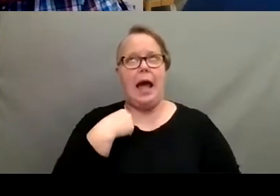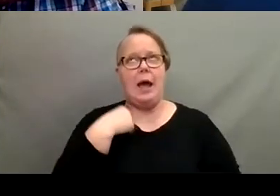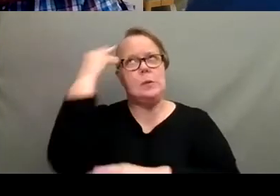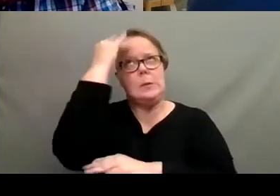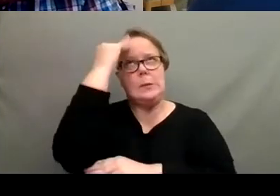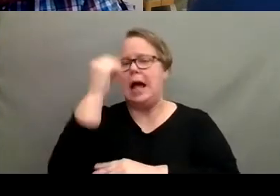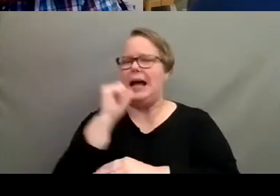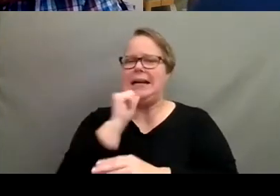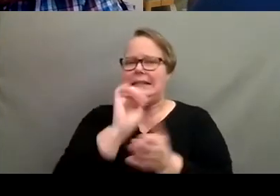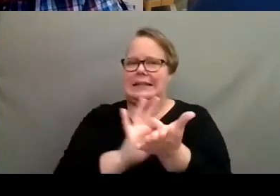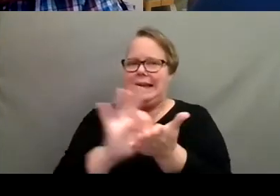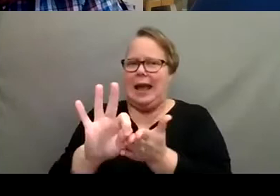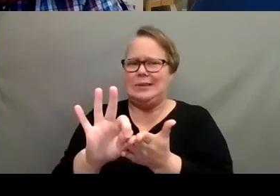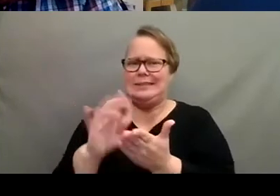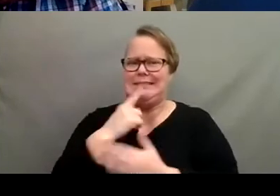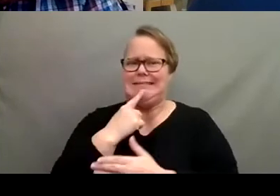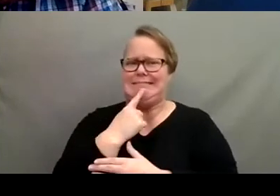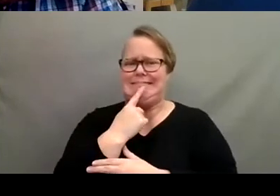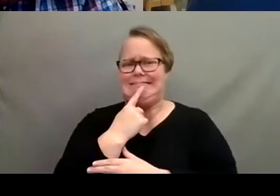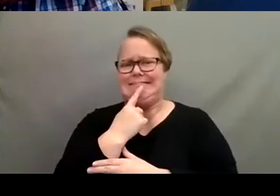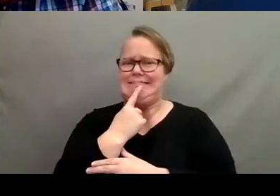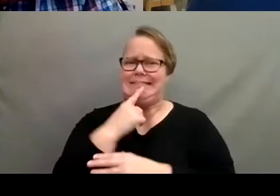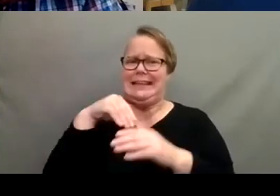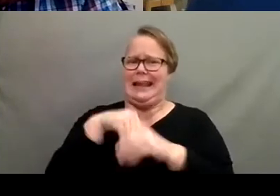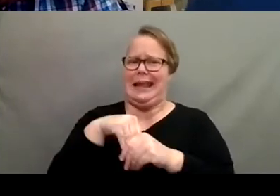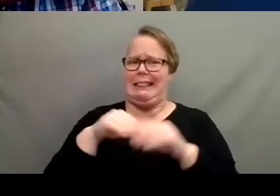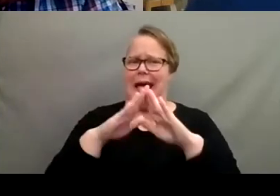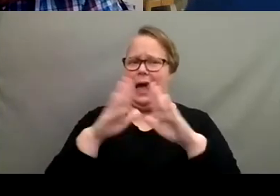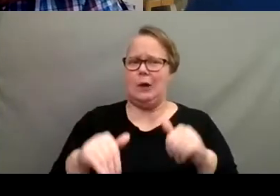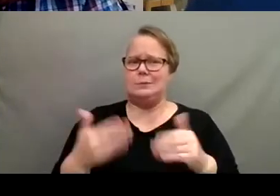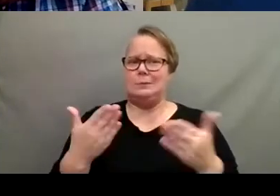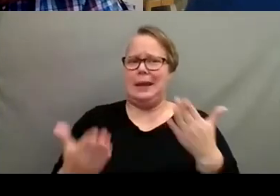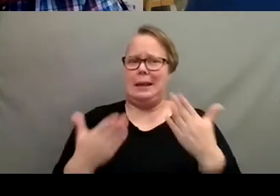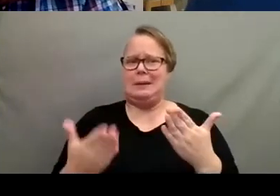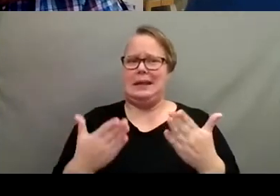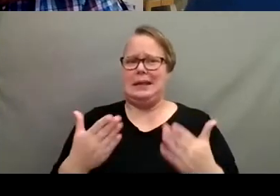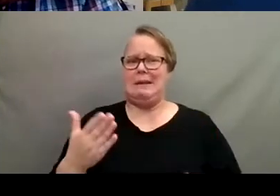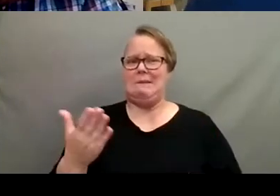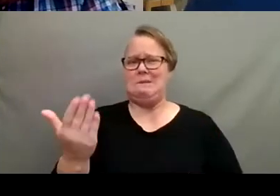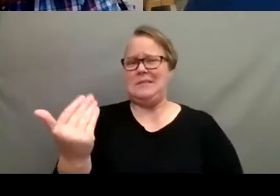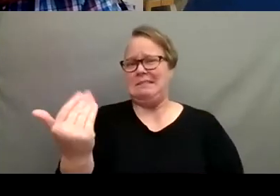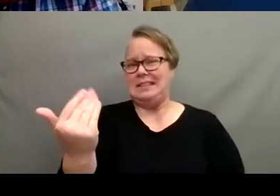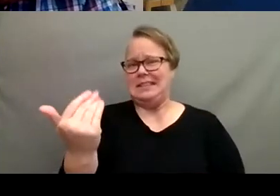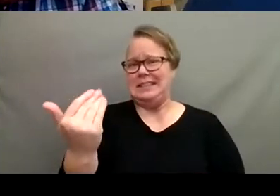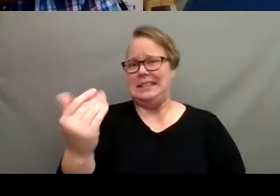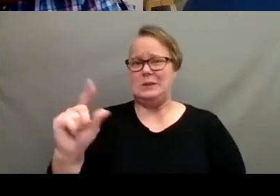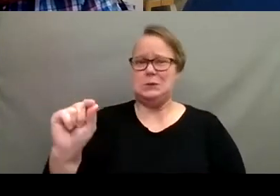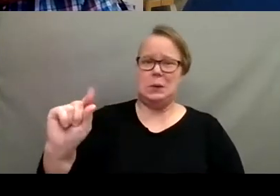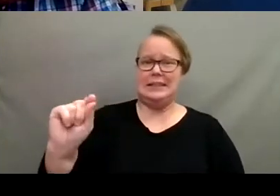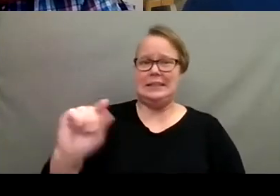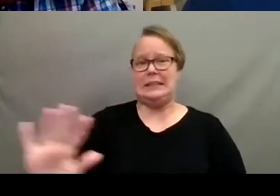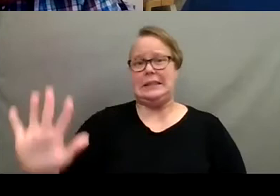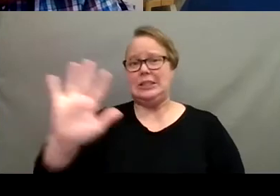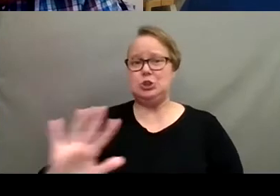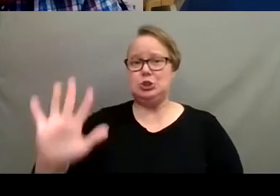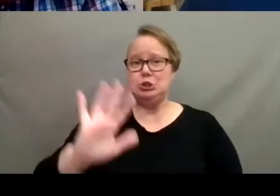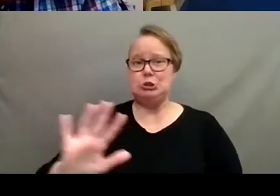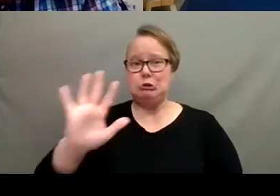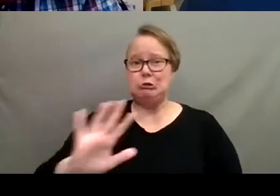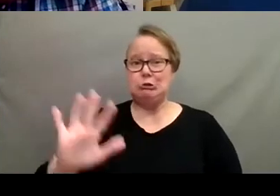didn't actually count. I would say probably in the house, maybe 15 to 20 ish, probably